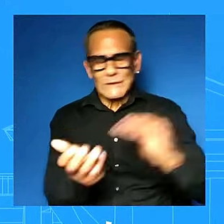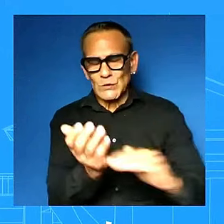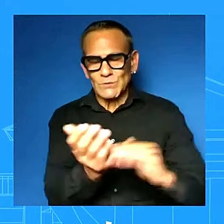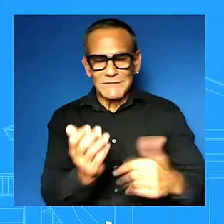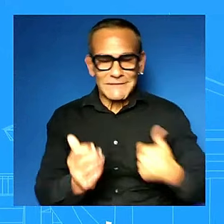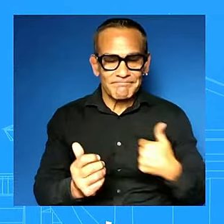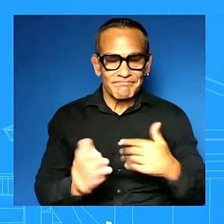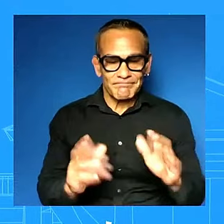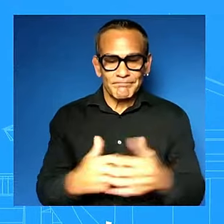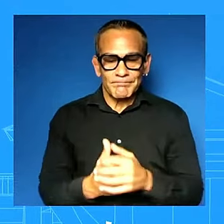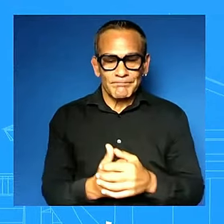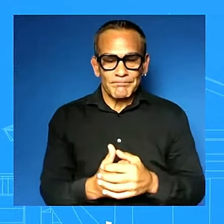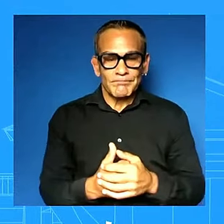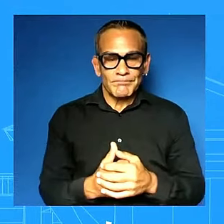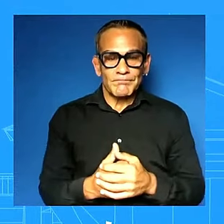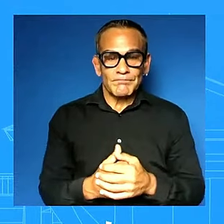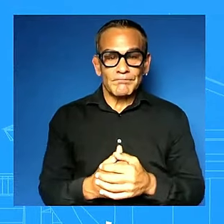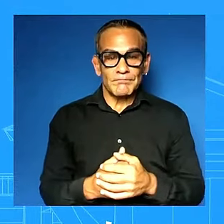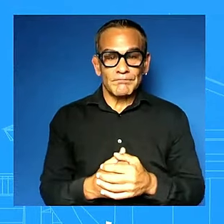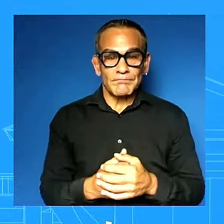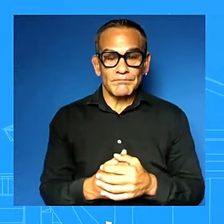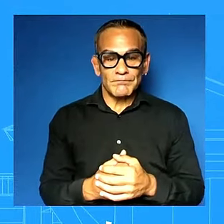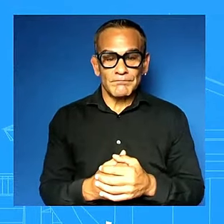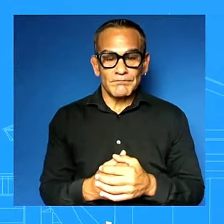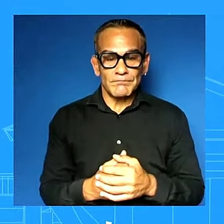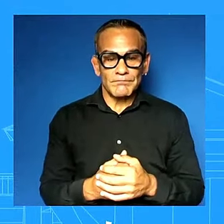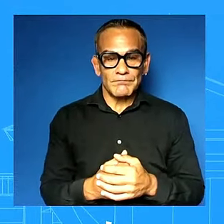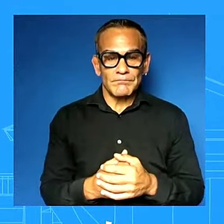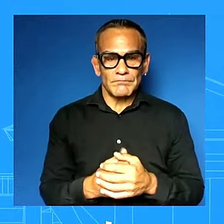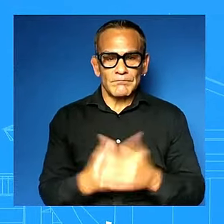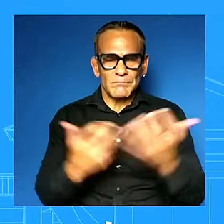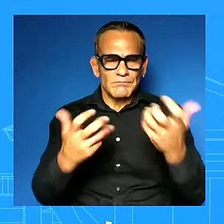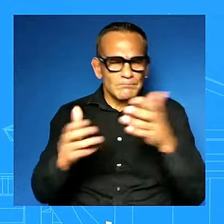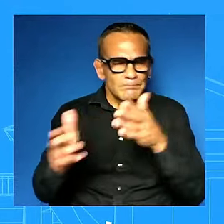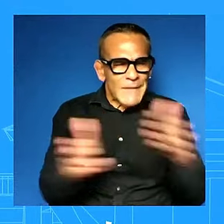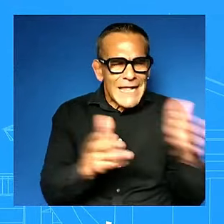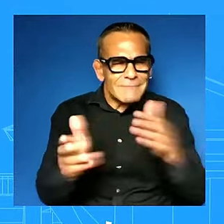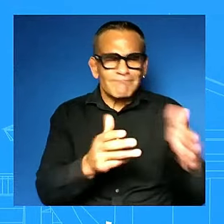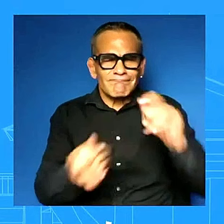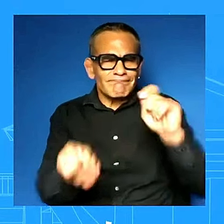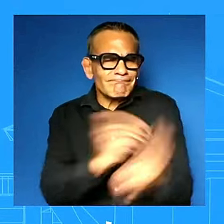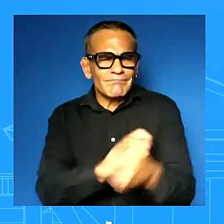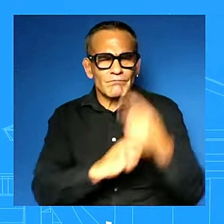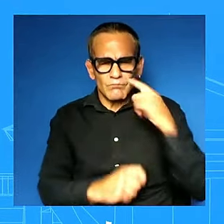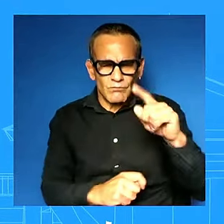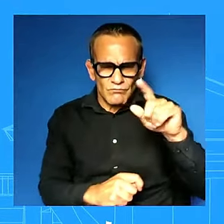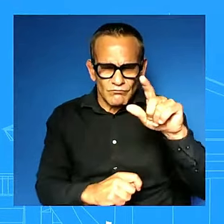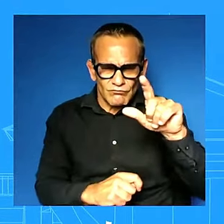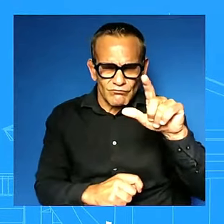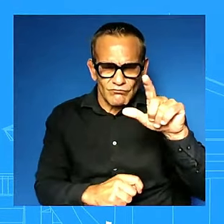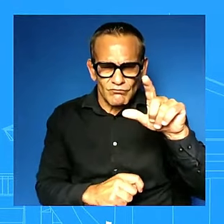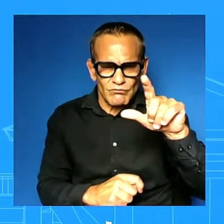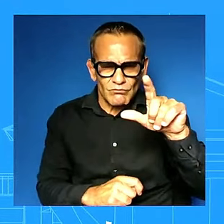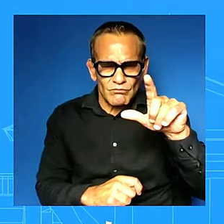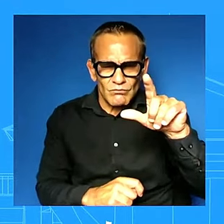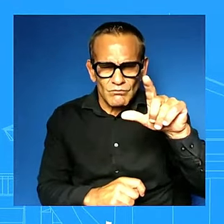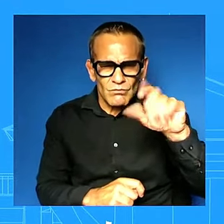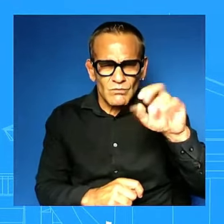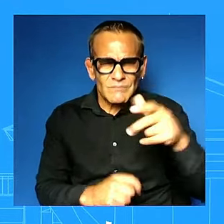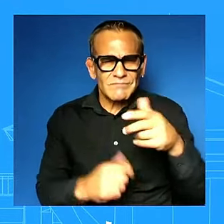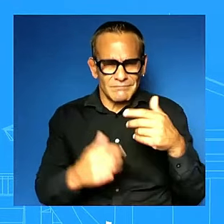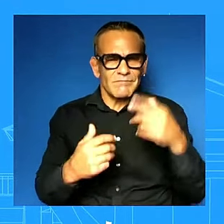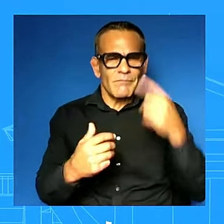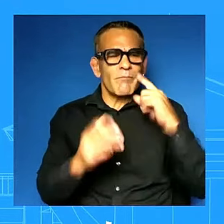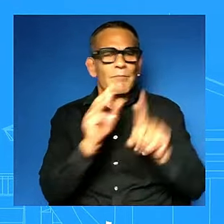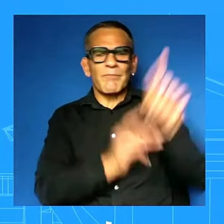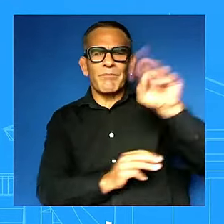plans to change the um the idea about long-range missiles he said that it would mean that nato countries the u.s european countries are at